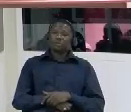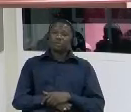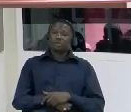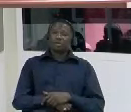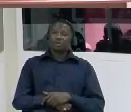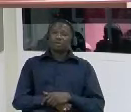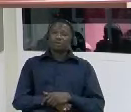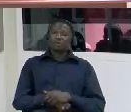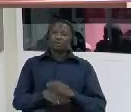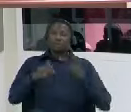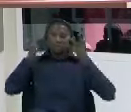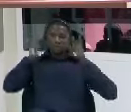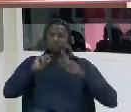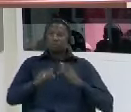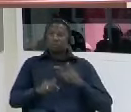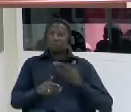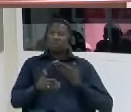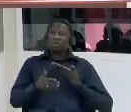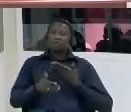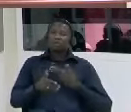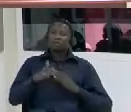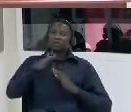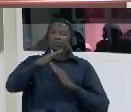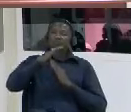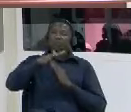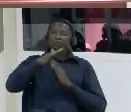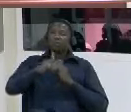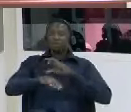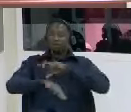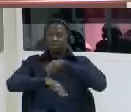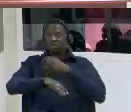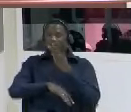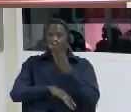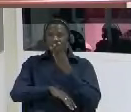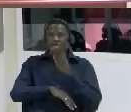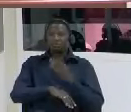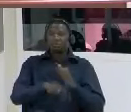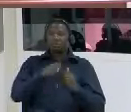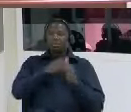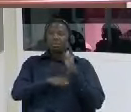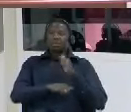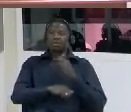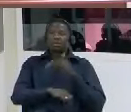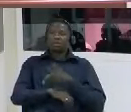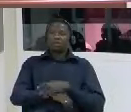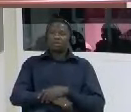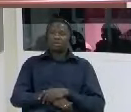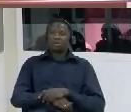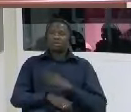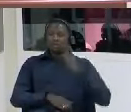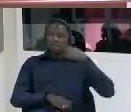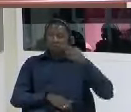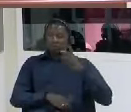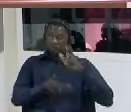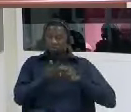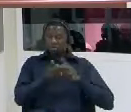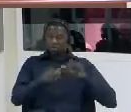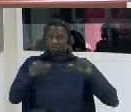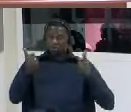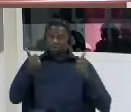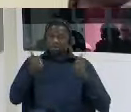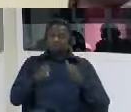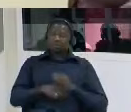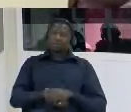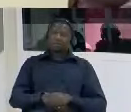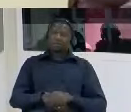take a 30 minute break and uh come back am i the next witness ready yes mr